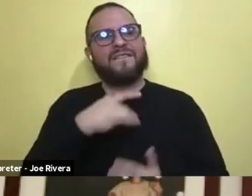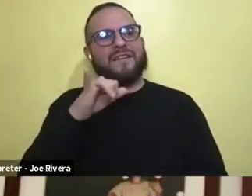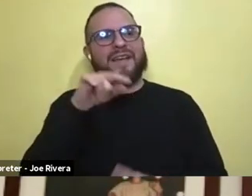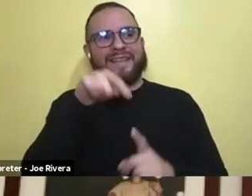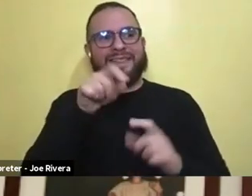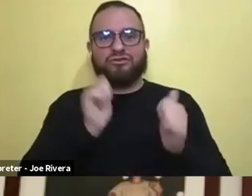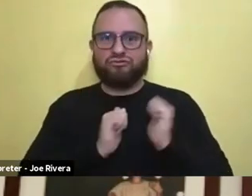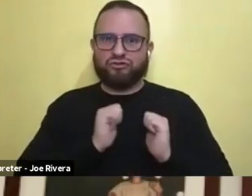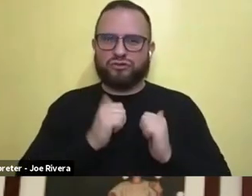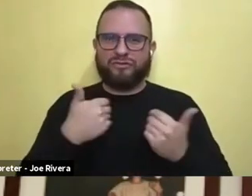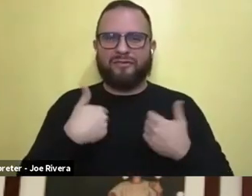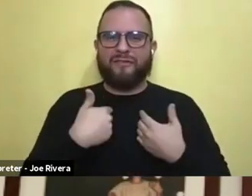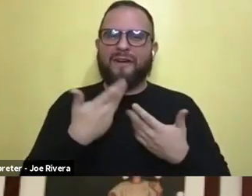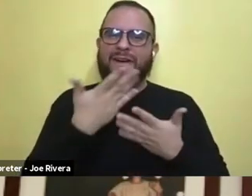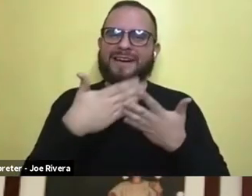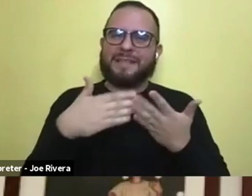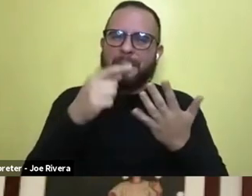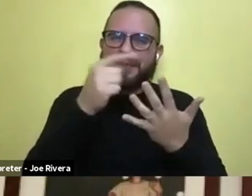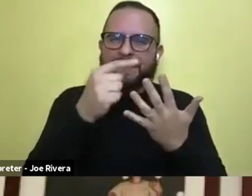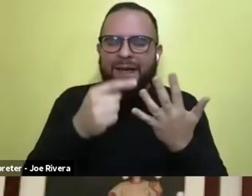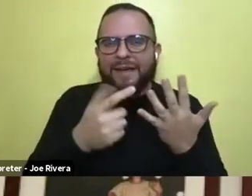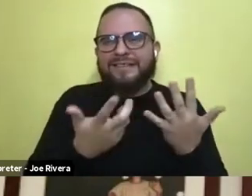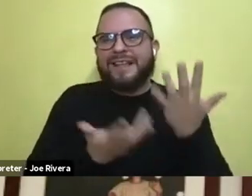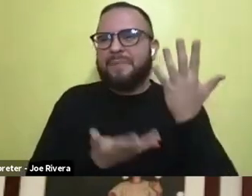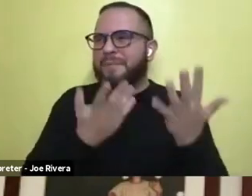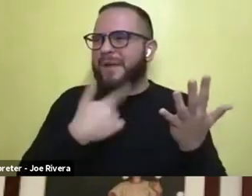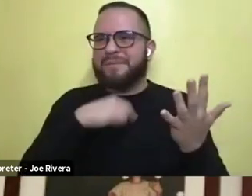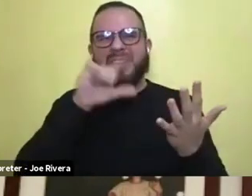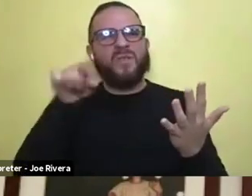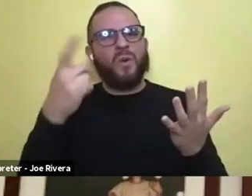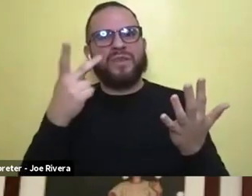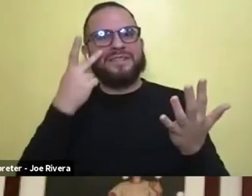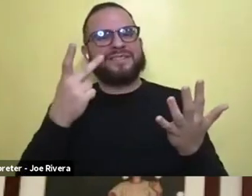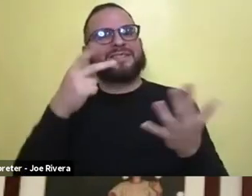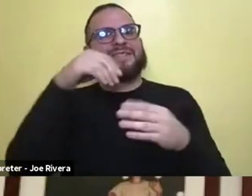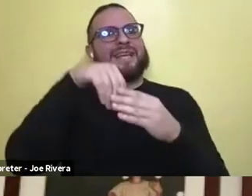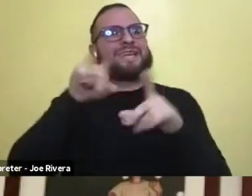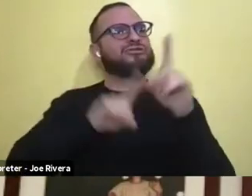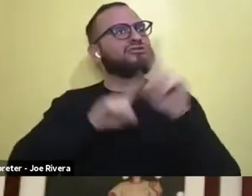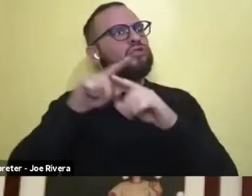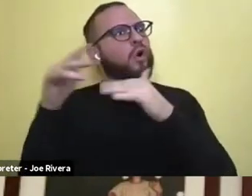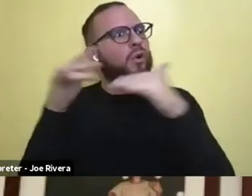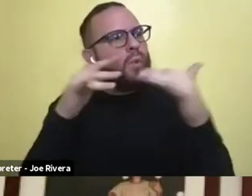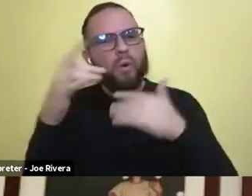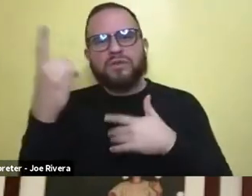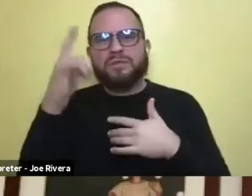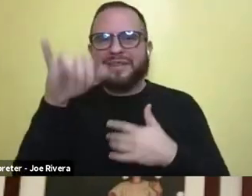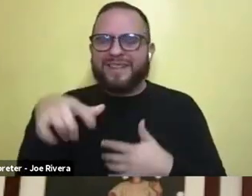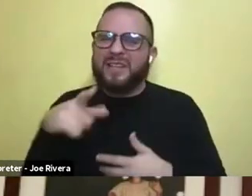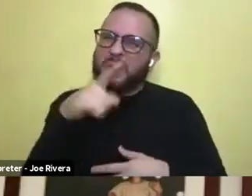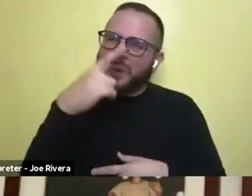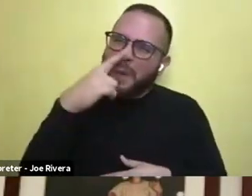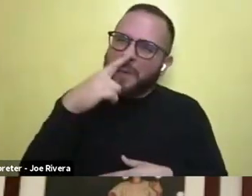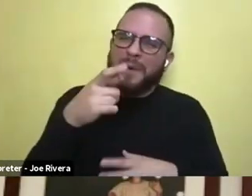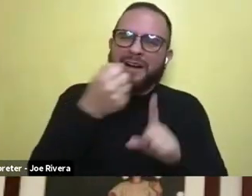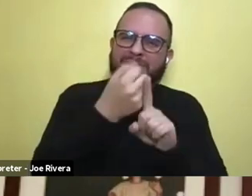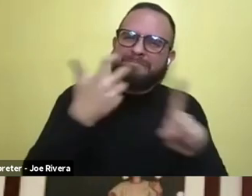in this show that, you know, I maybe have only seen in a Star Wars movie. So can you just talk about that as